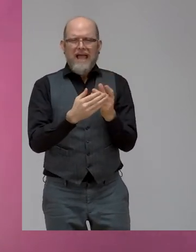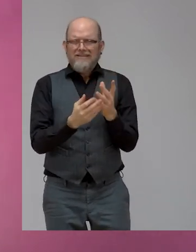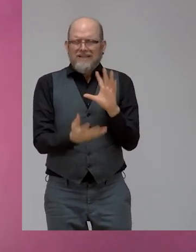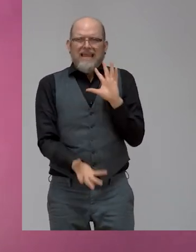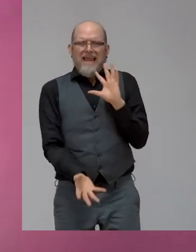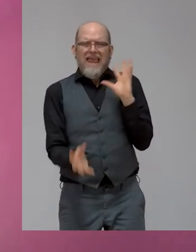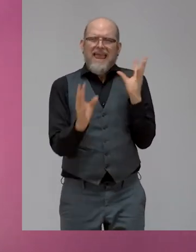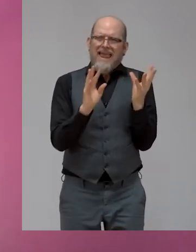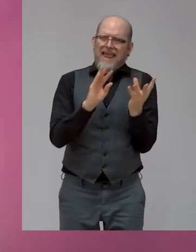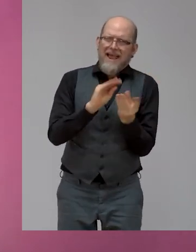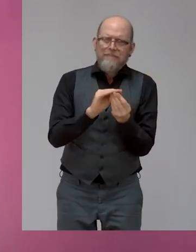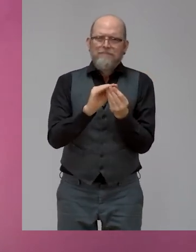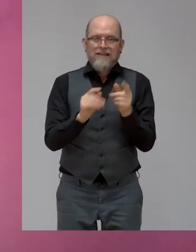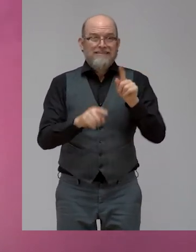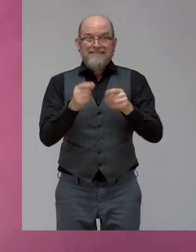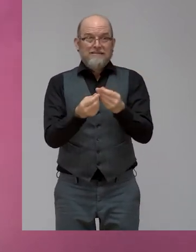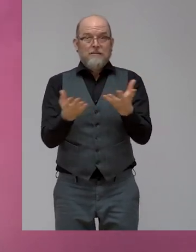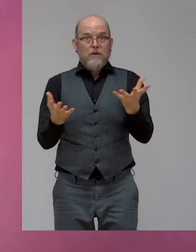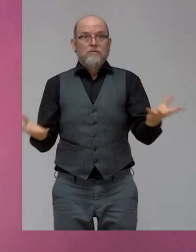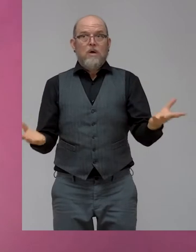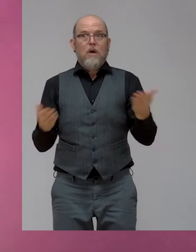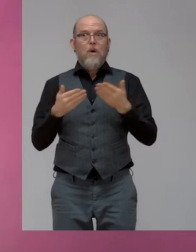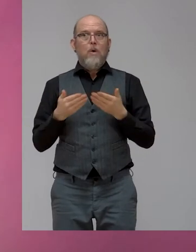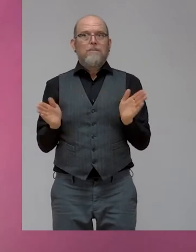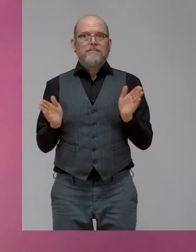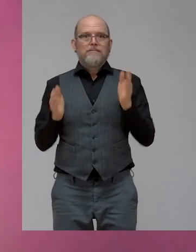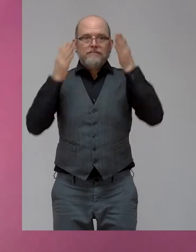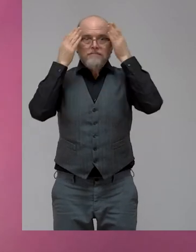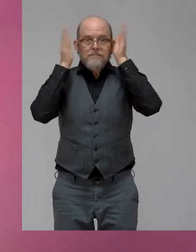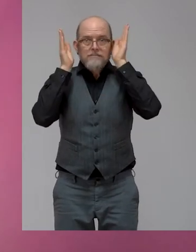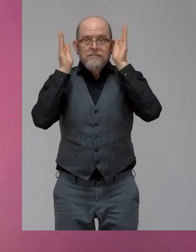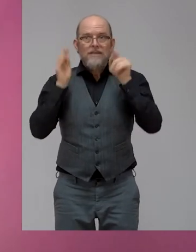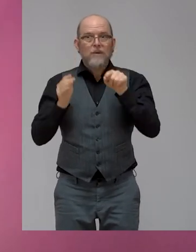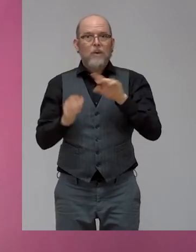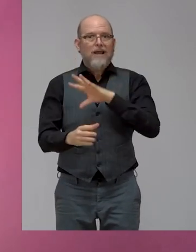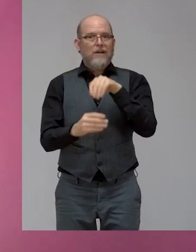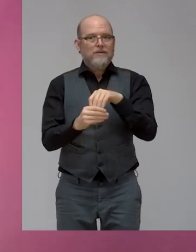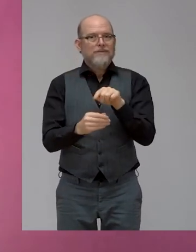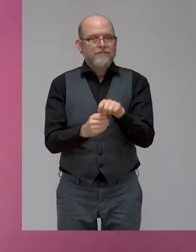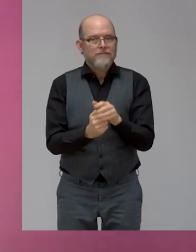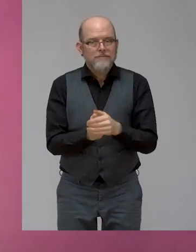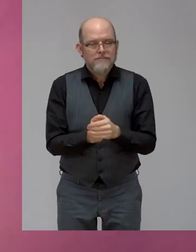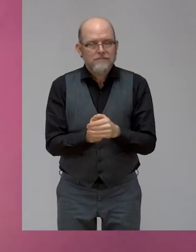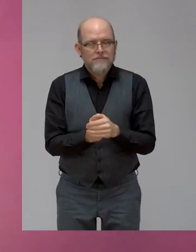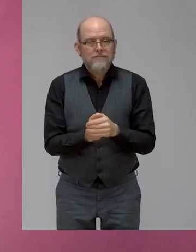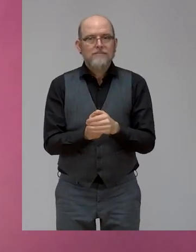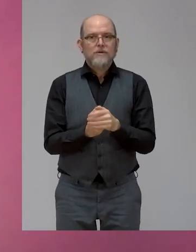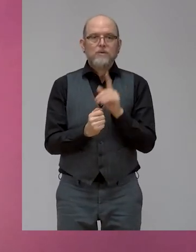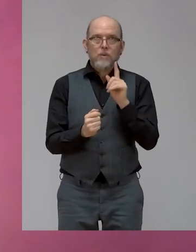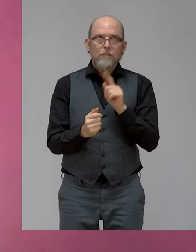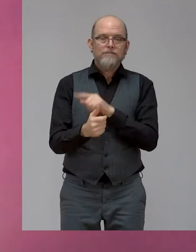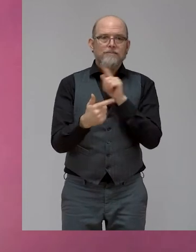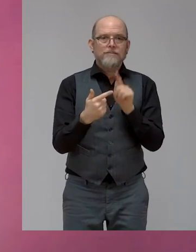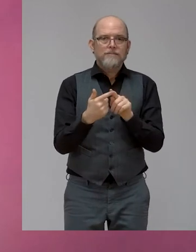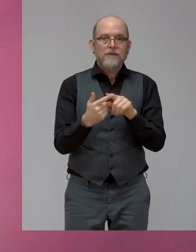be open, armed, and inclusive. The second thing is thinking about a